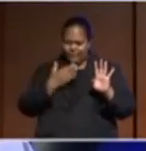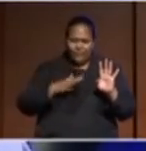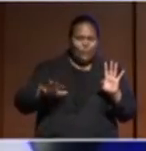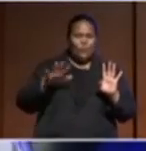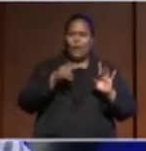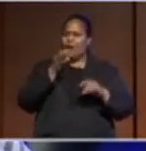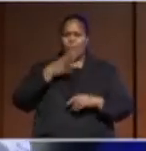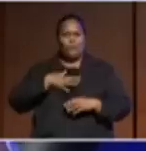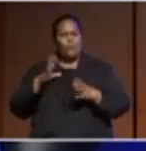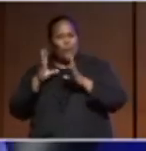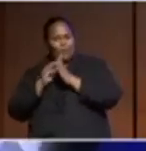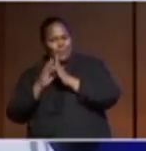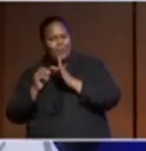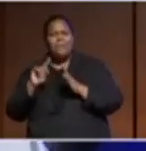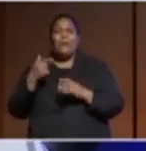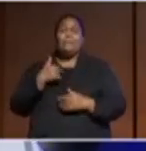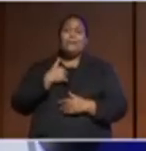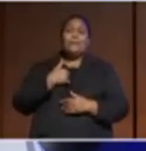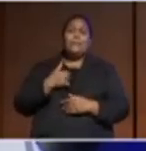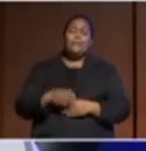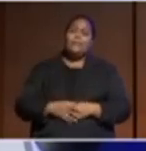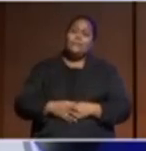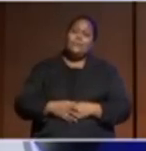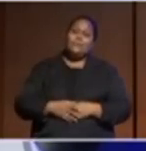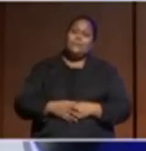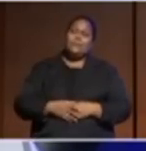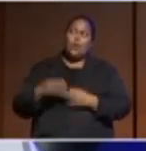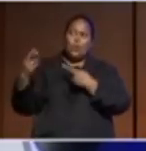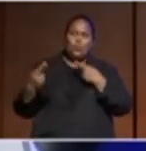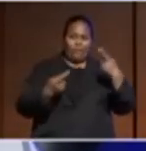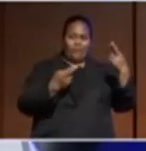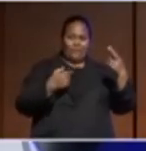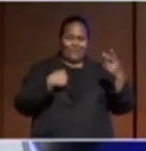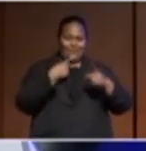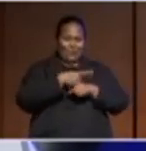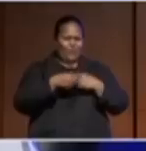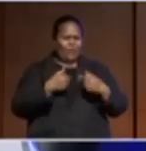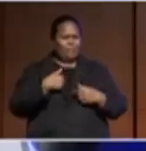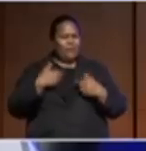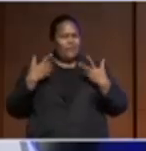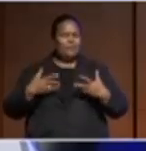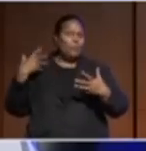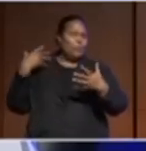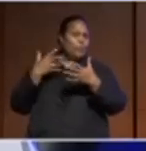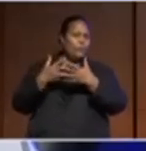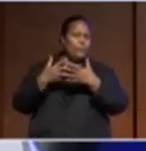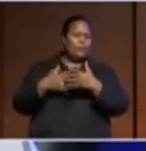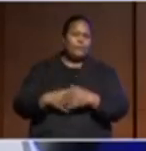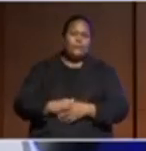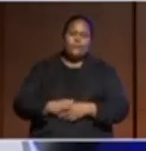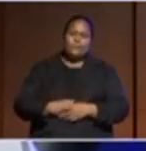you know, as someone has been referenced by Audrey, who's been around for a while.